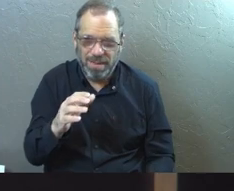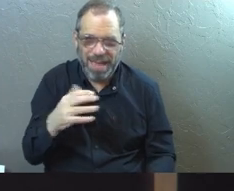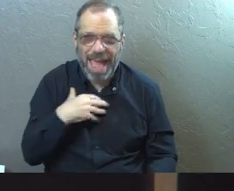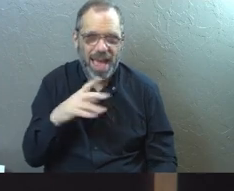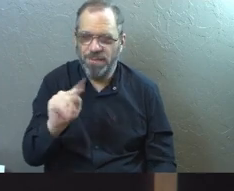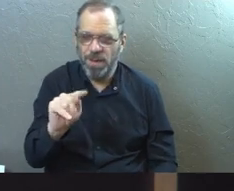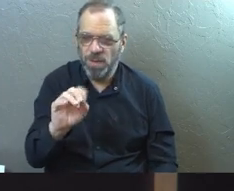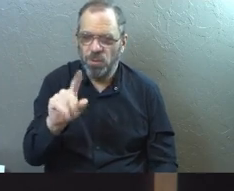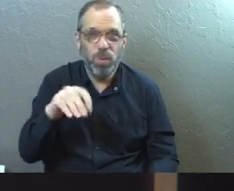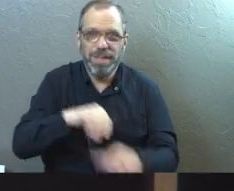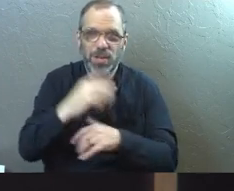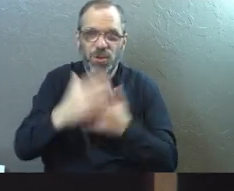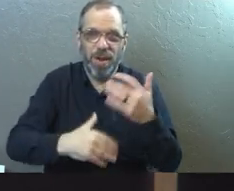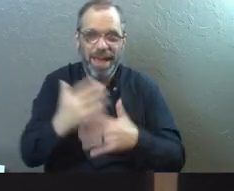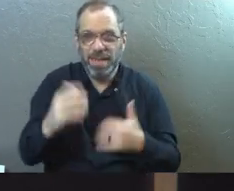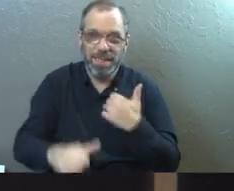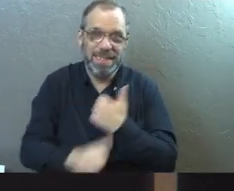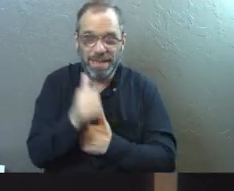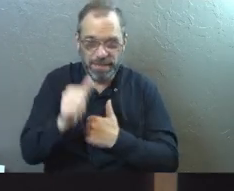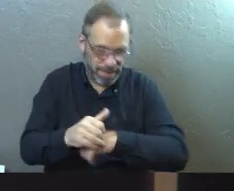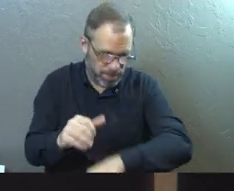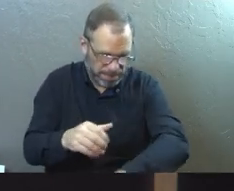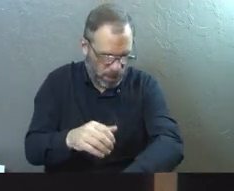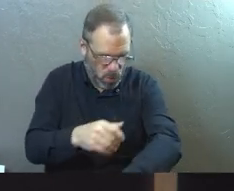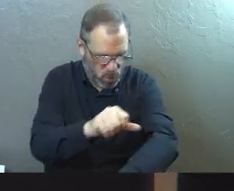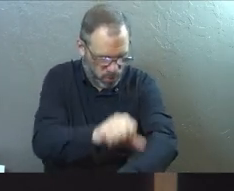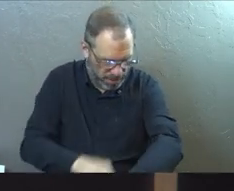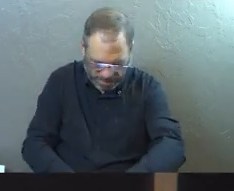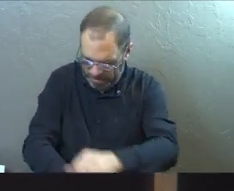dangerous. And I got scars to prove it.